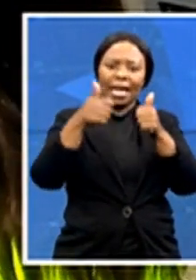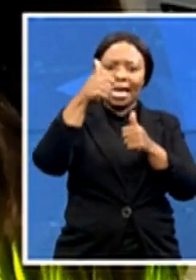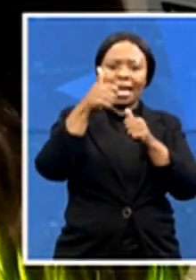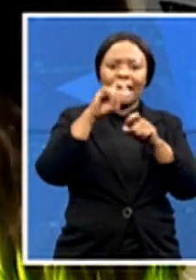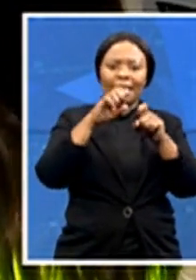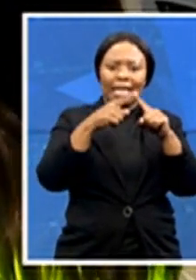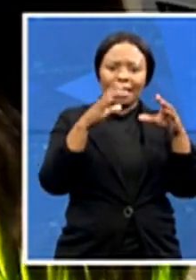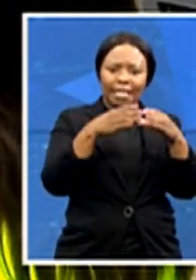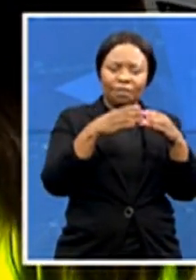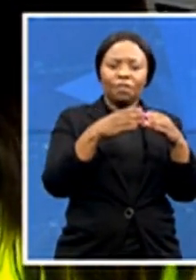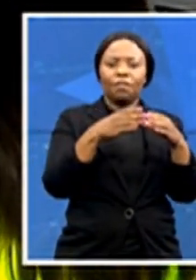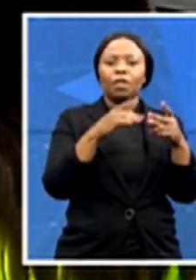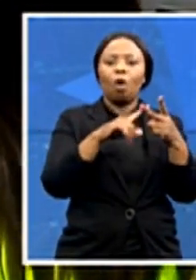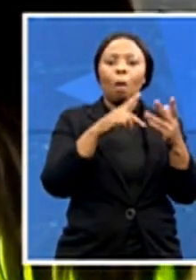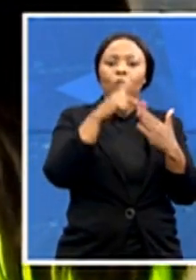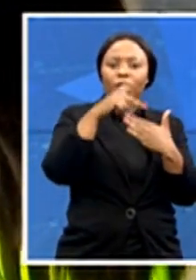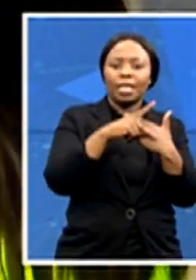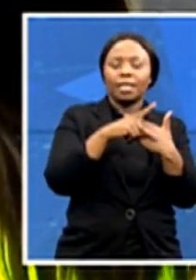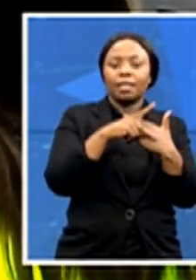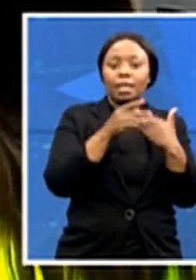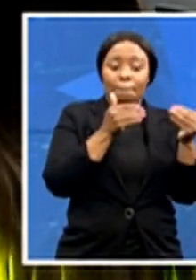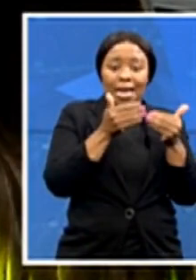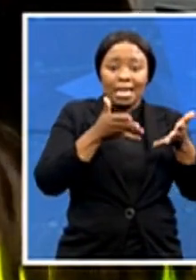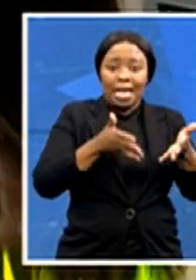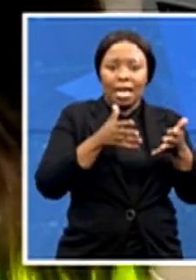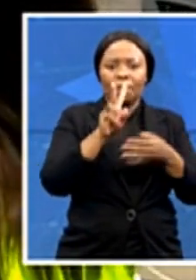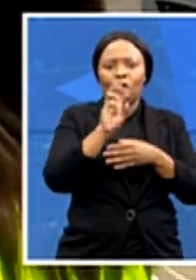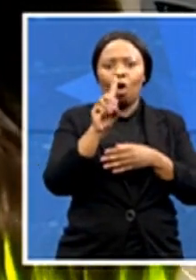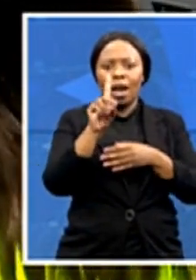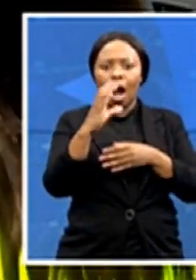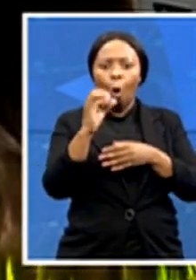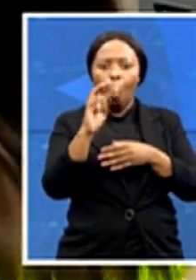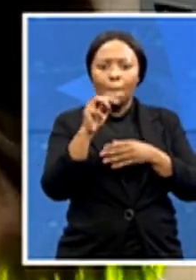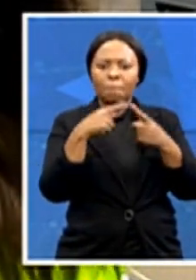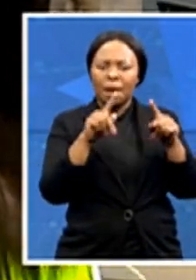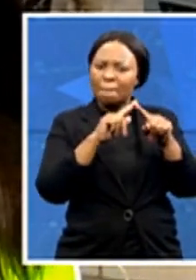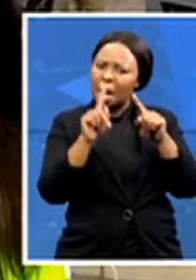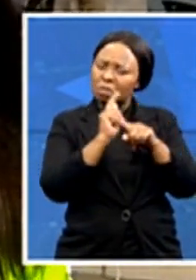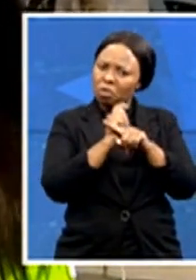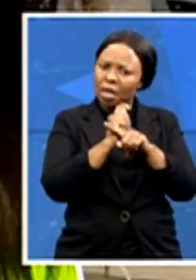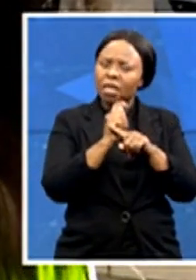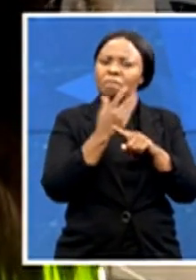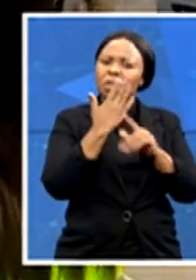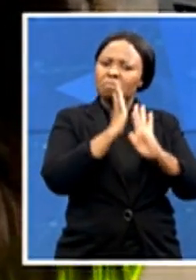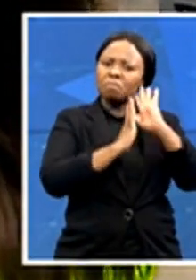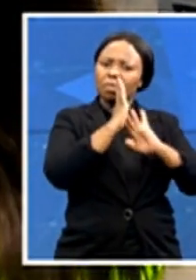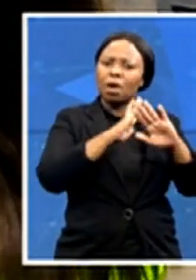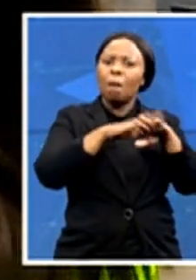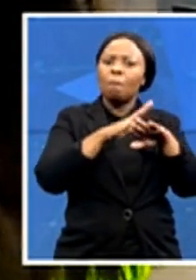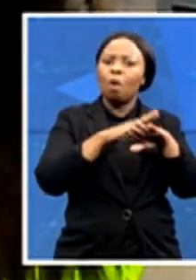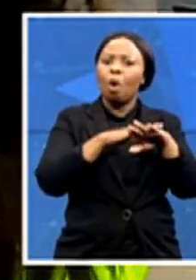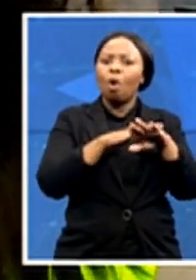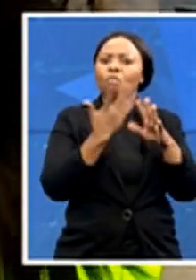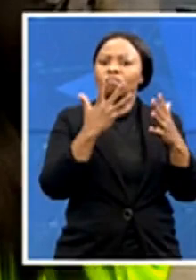here at Vodacom. She's also a paramedic by training. Talk to us about what went into setting this up and how this